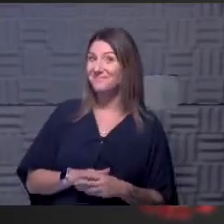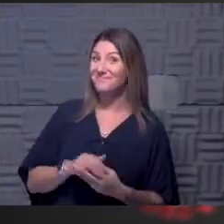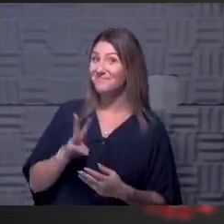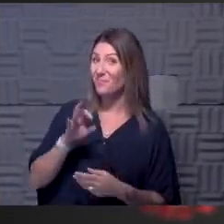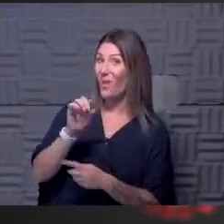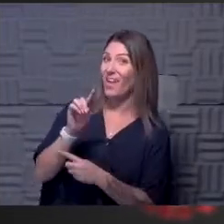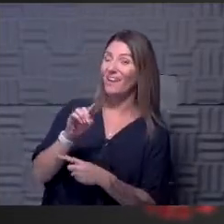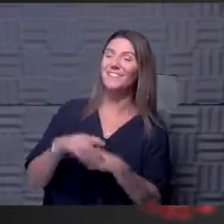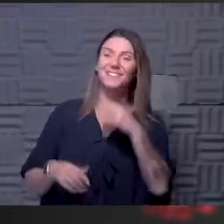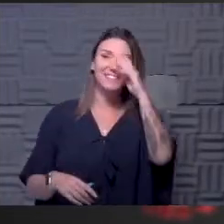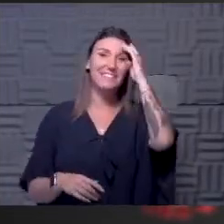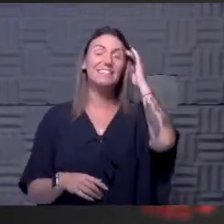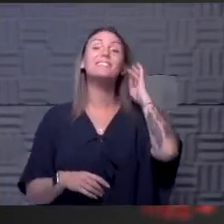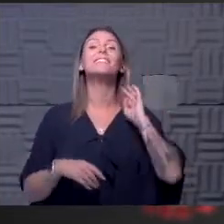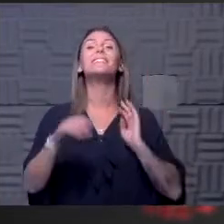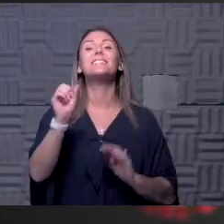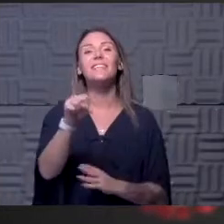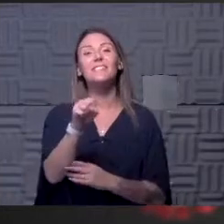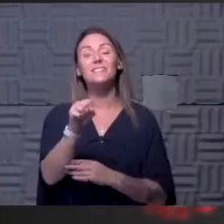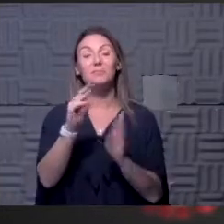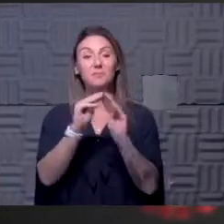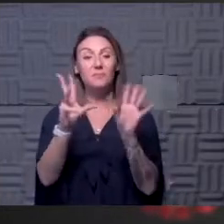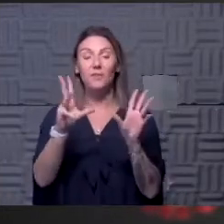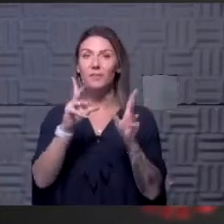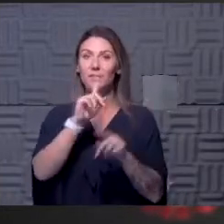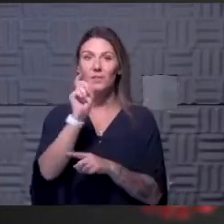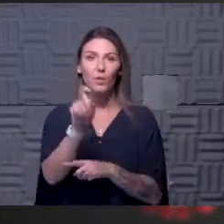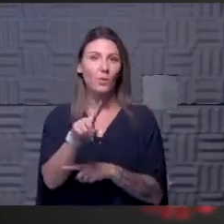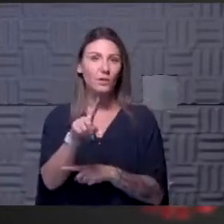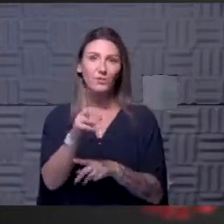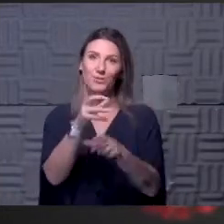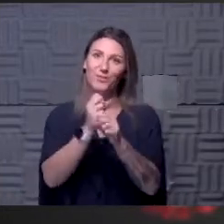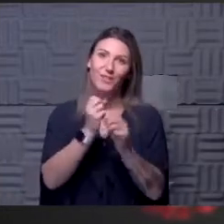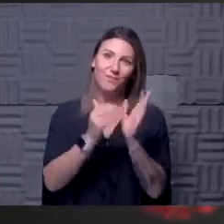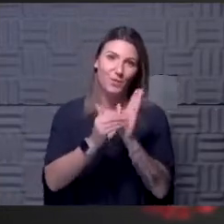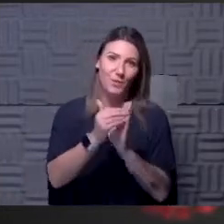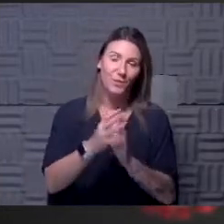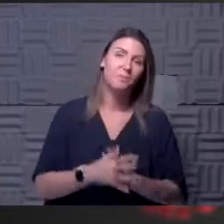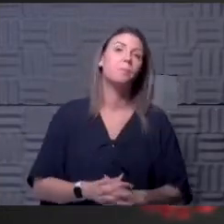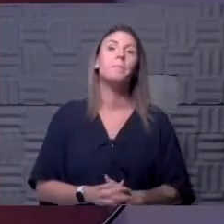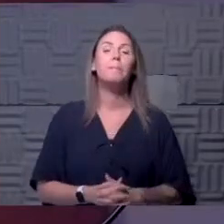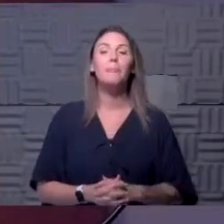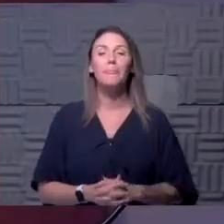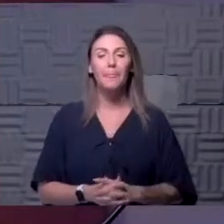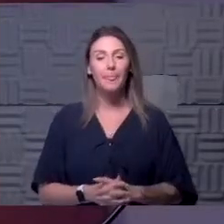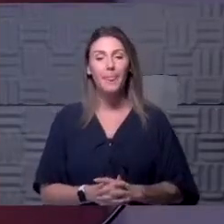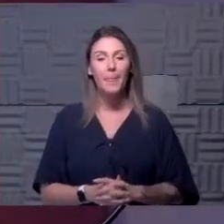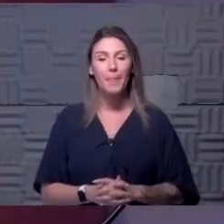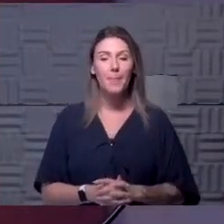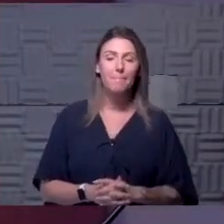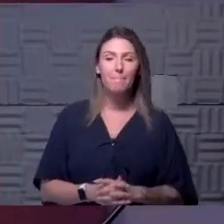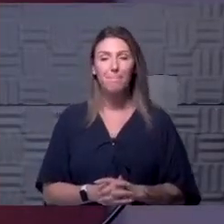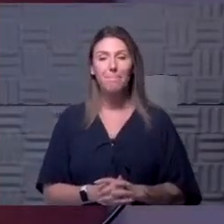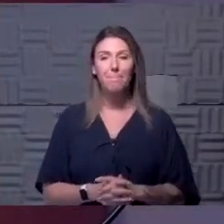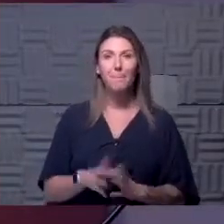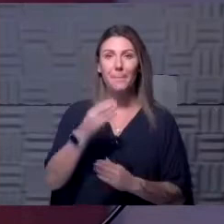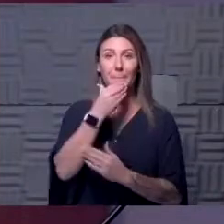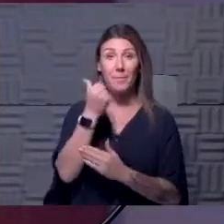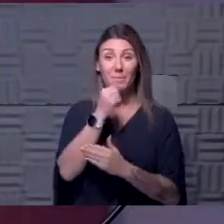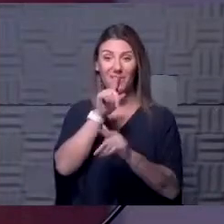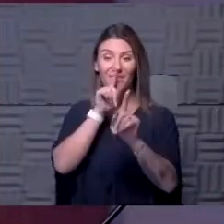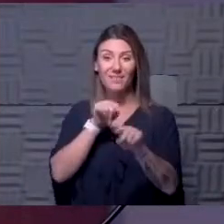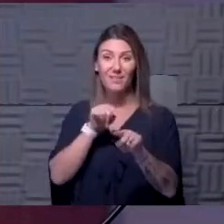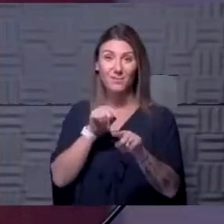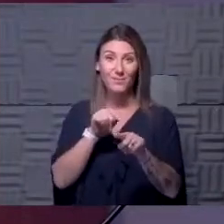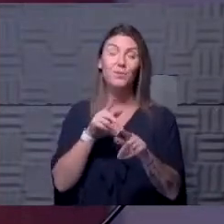So yeah, obviously a question we all get frequently. I think that the best answer we